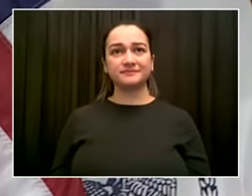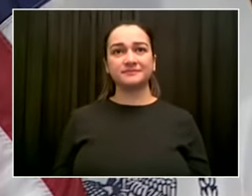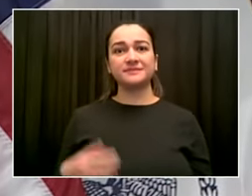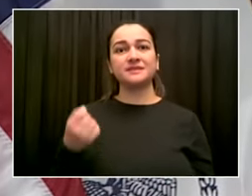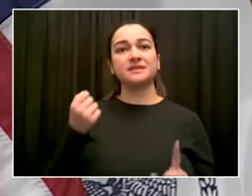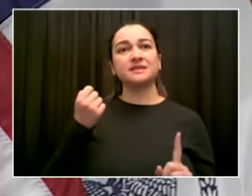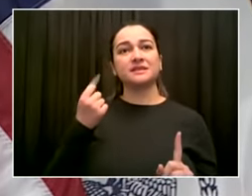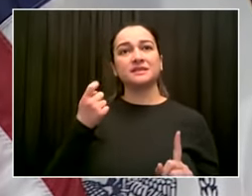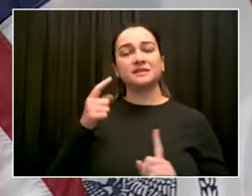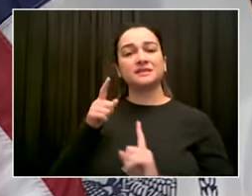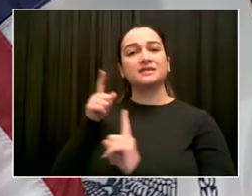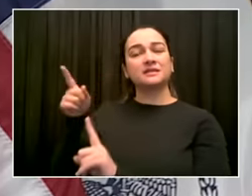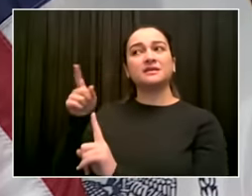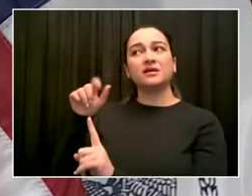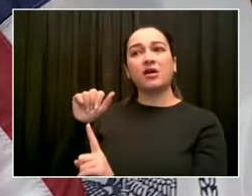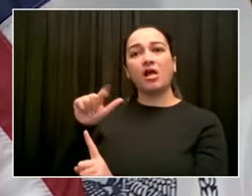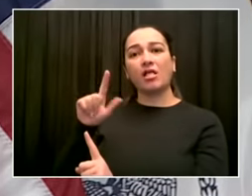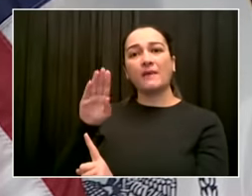the Queens Daily Eagle.